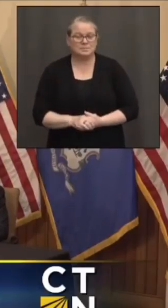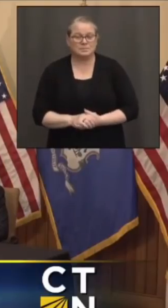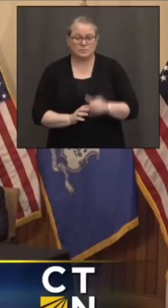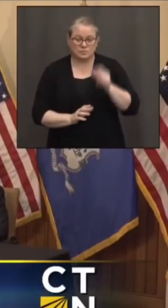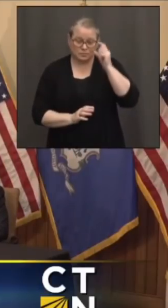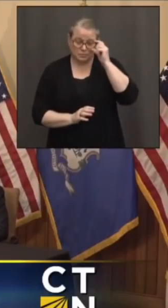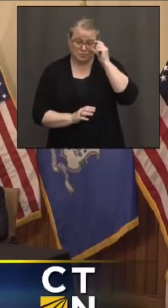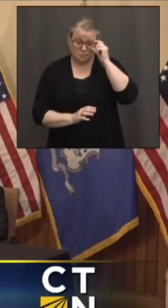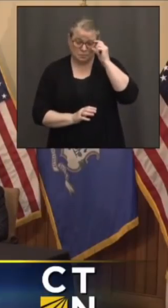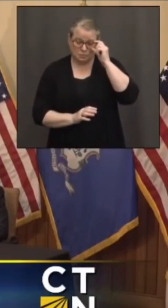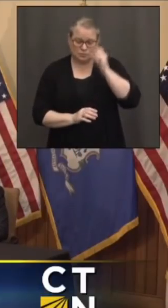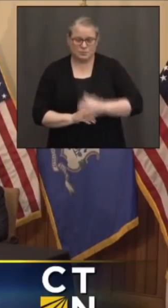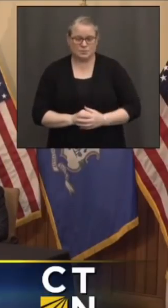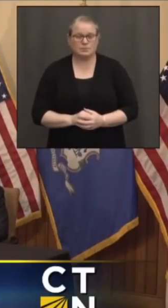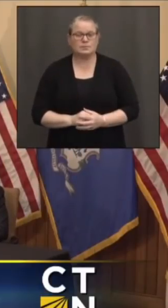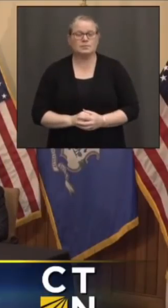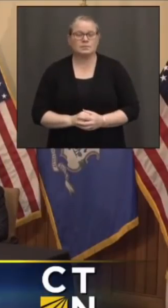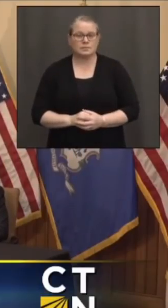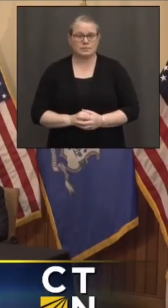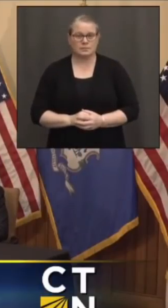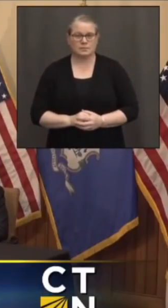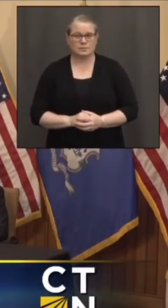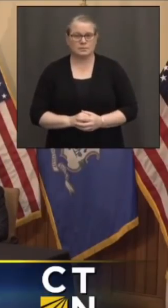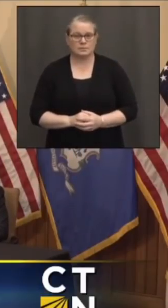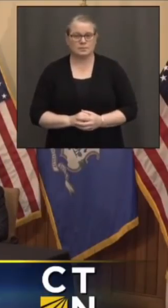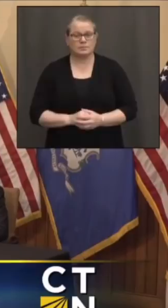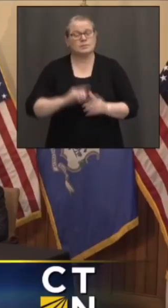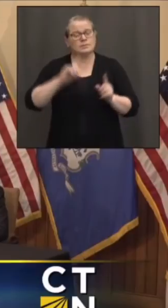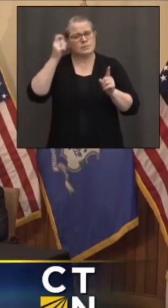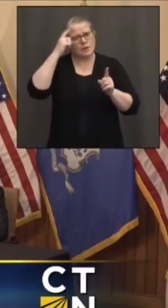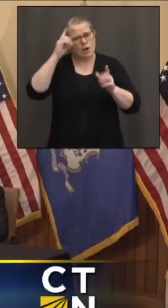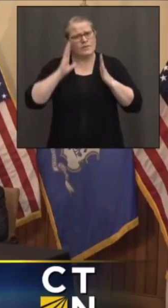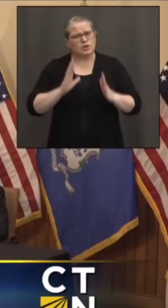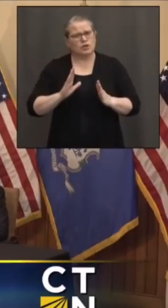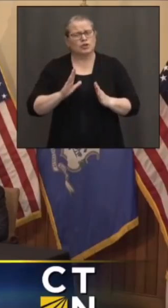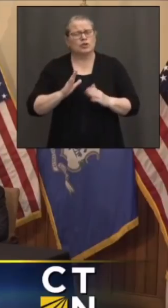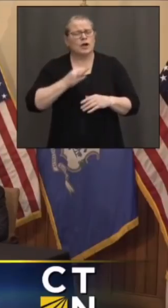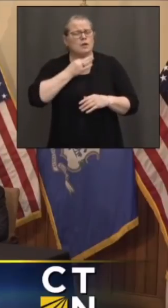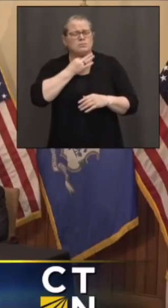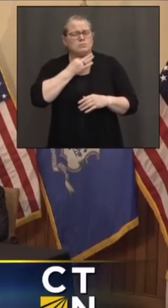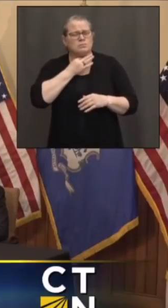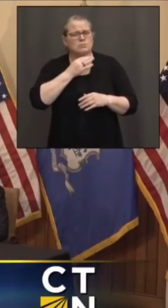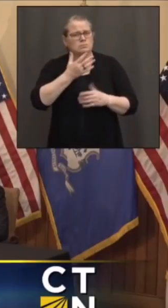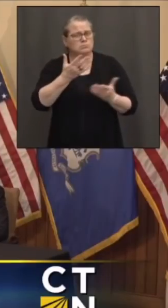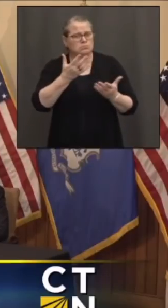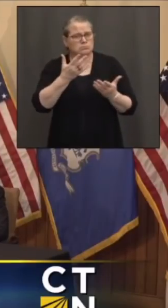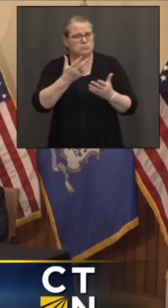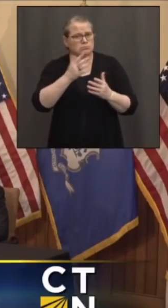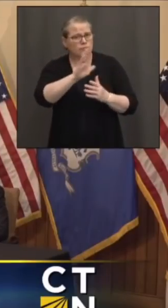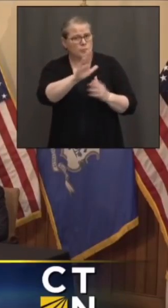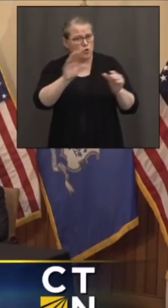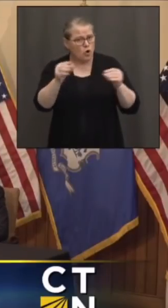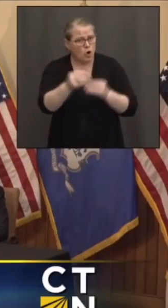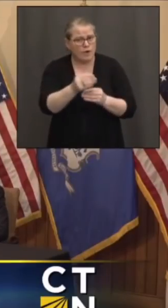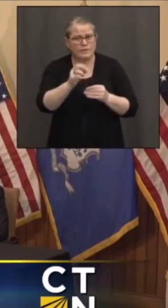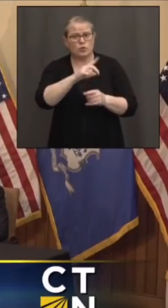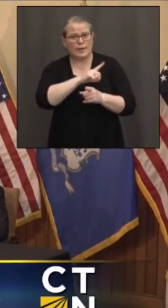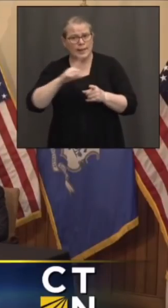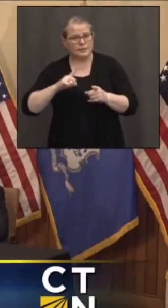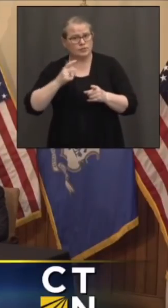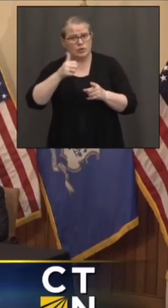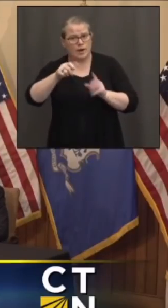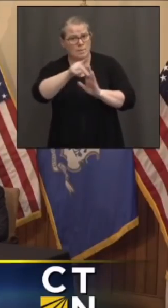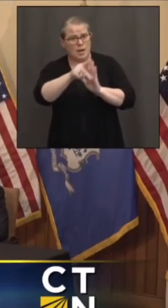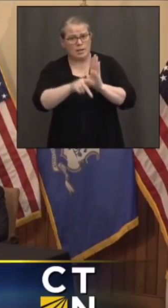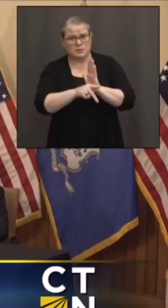Hi. First of all, Governor, I'm just wondering if there is anything policy-wise out of your office or out of the legislature that you